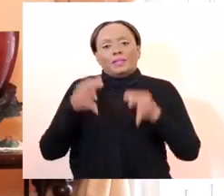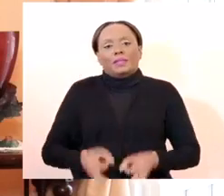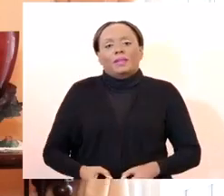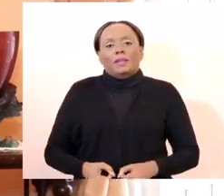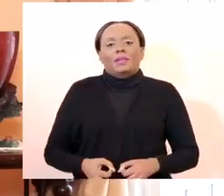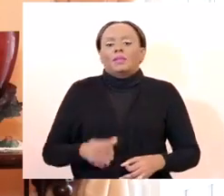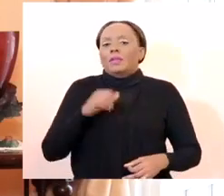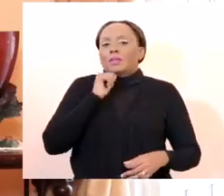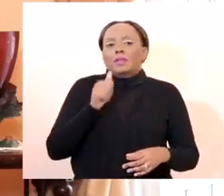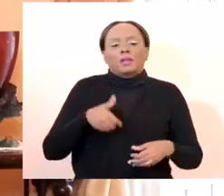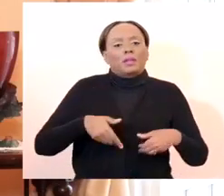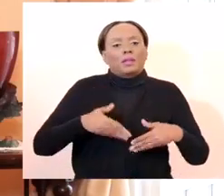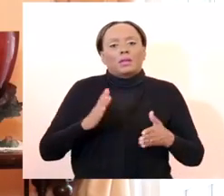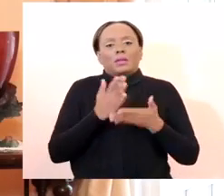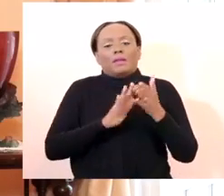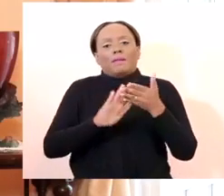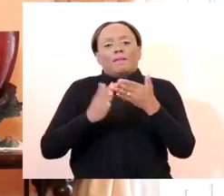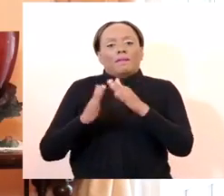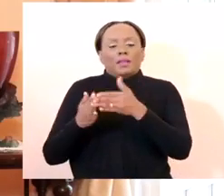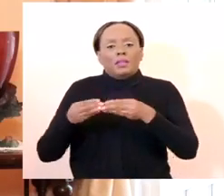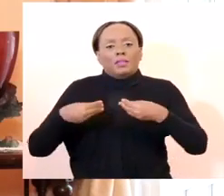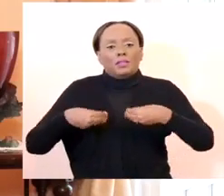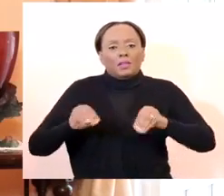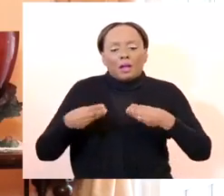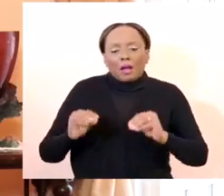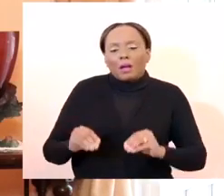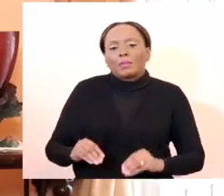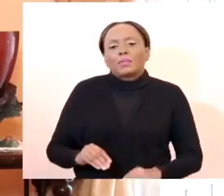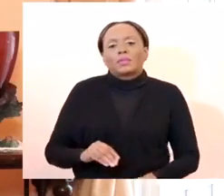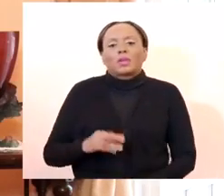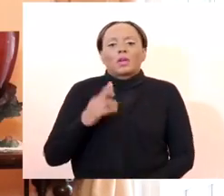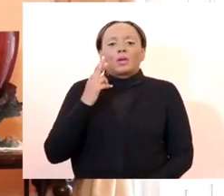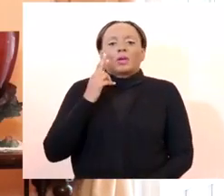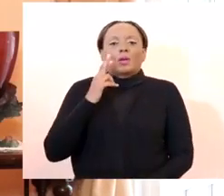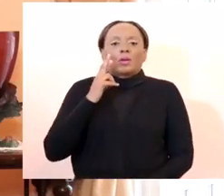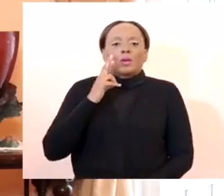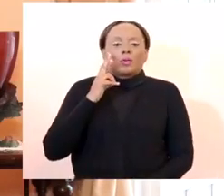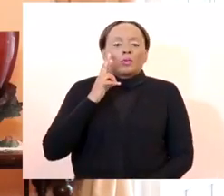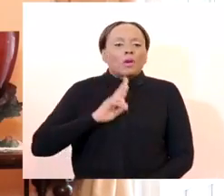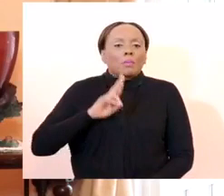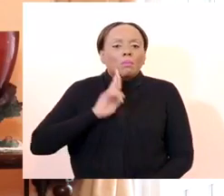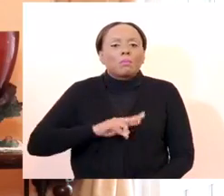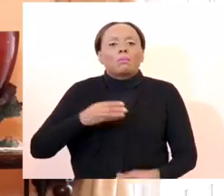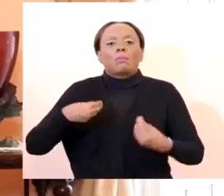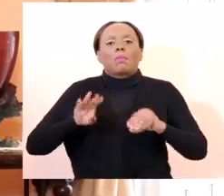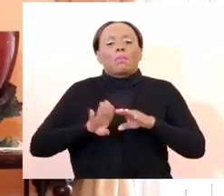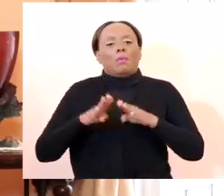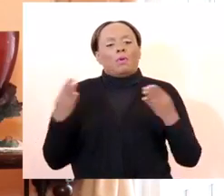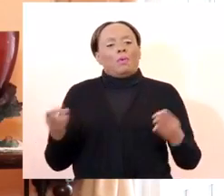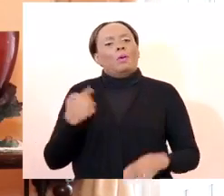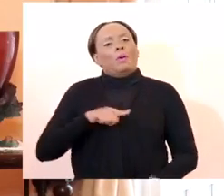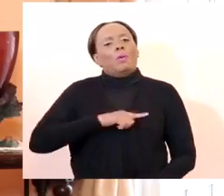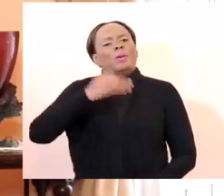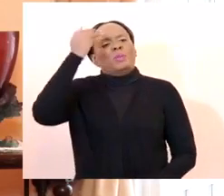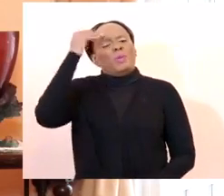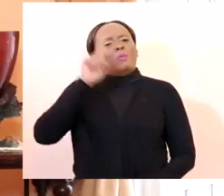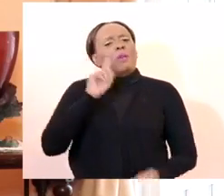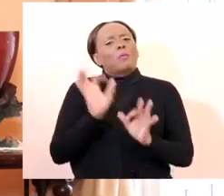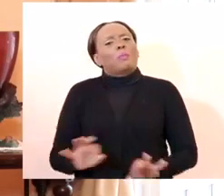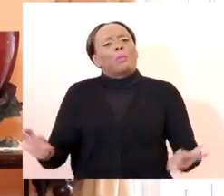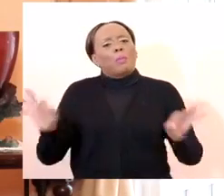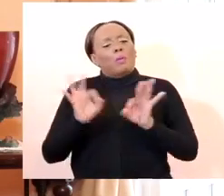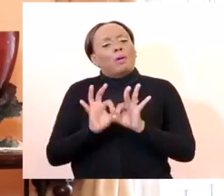corner shops to open. We understand the importance of these facilities to communities, but